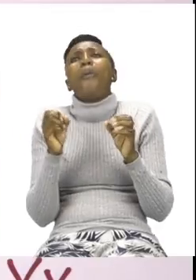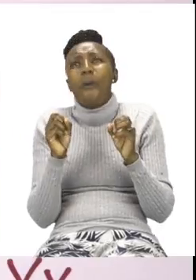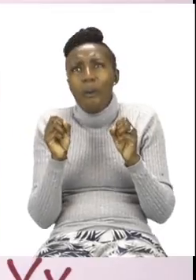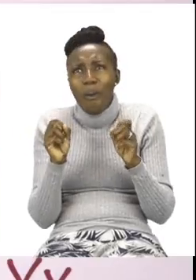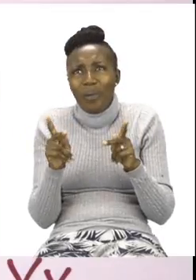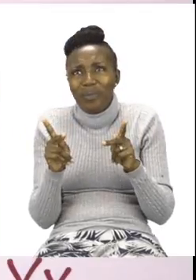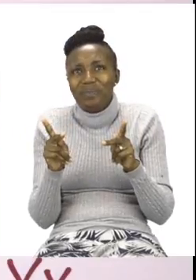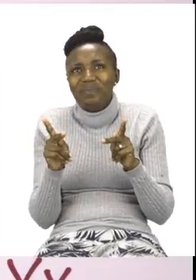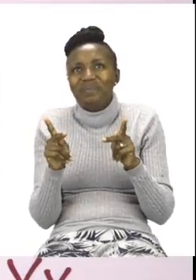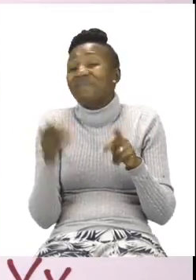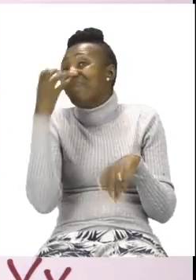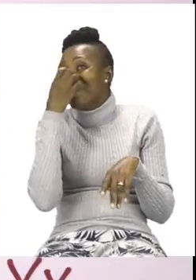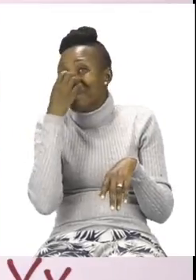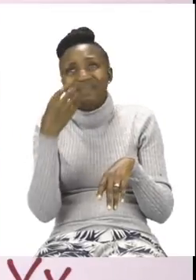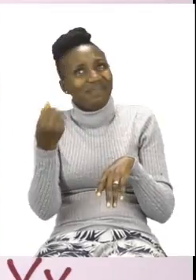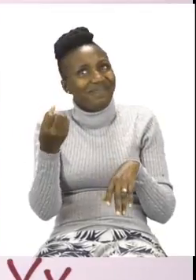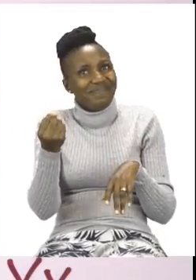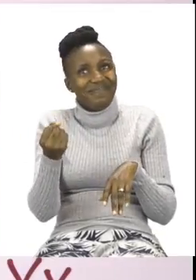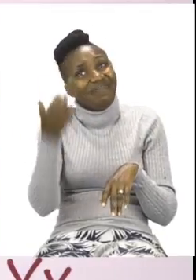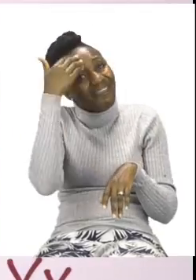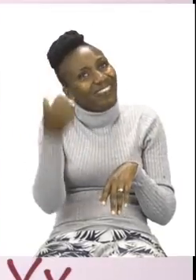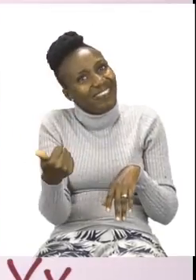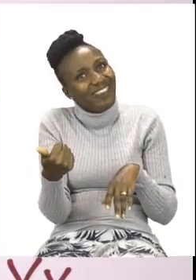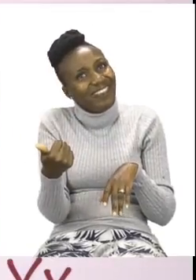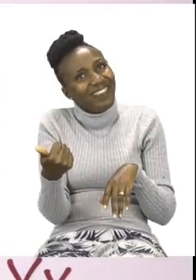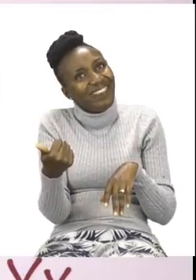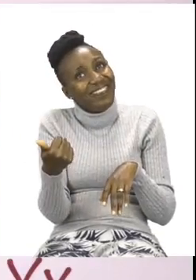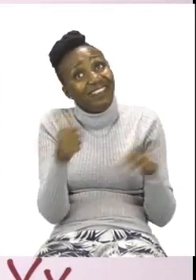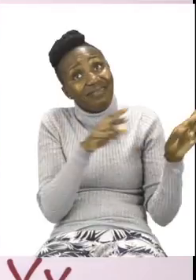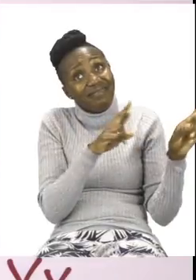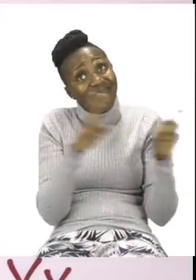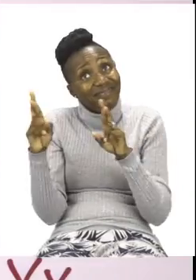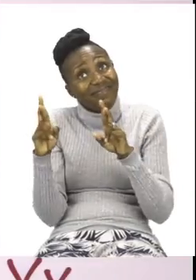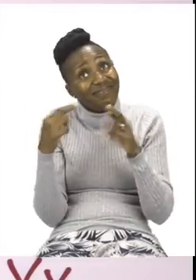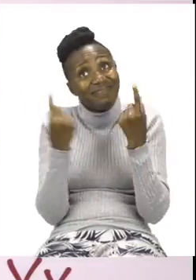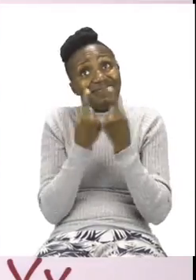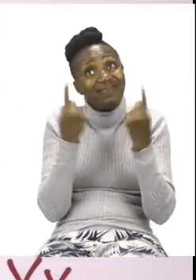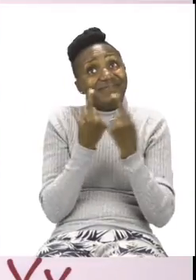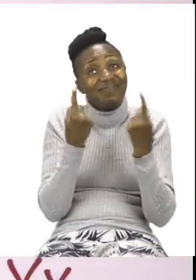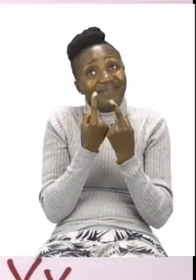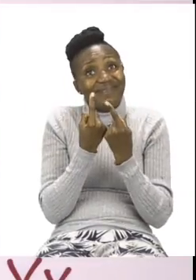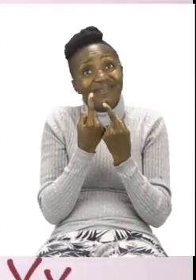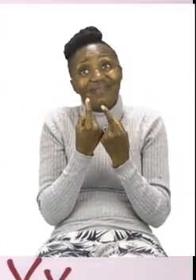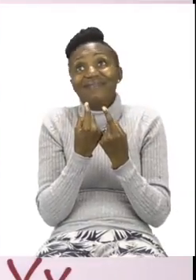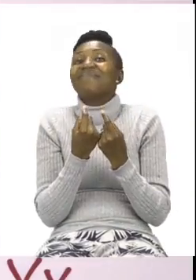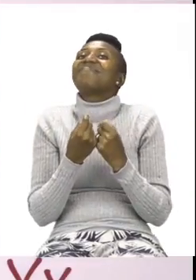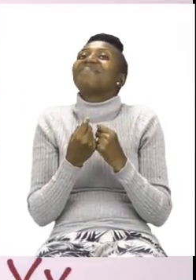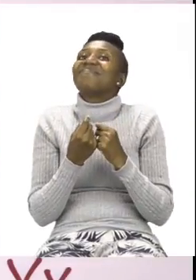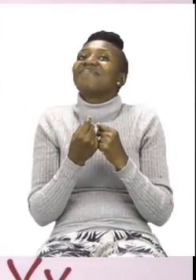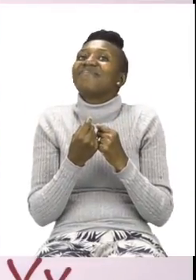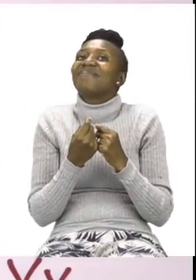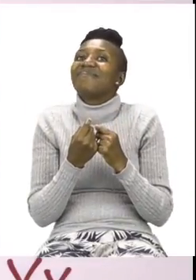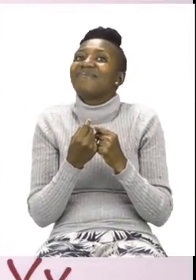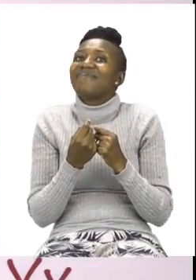Oh, there he is. Hello, Zosie. Are you ready for the swings? I am too. But first, we have